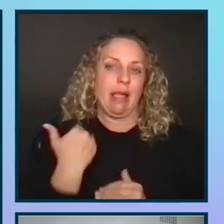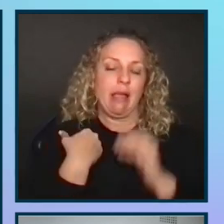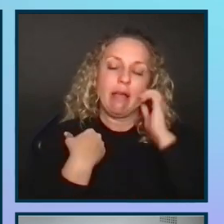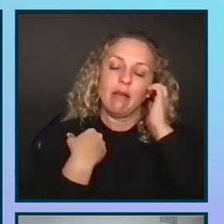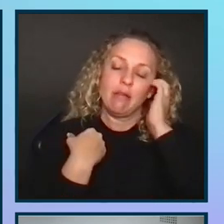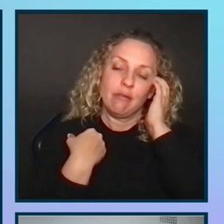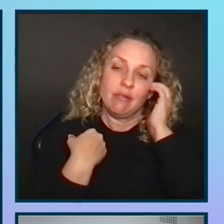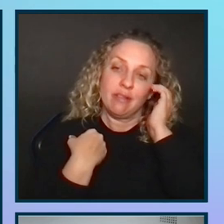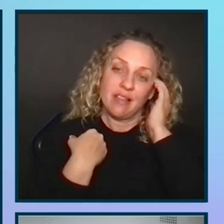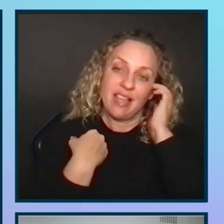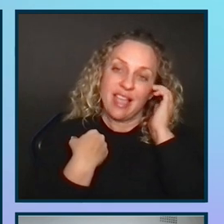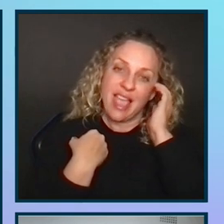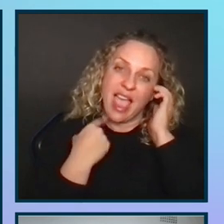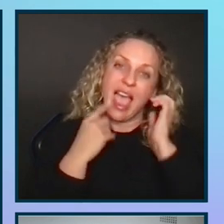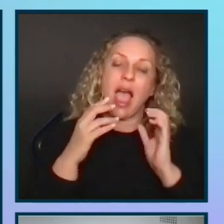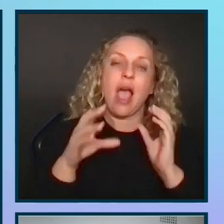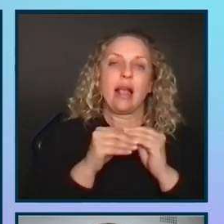and for that time as well.